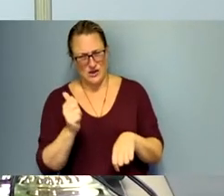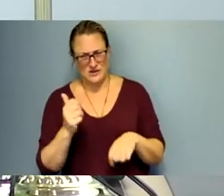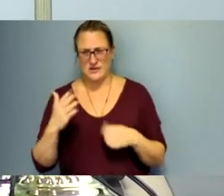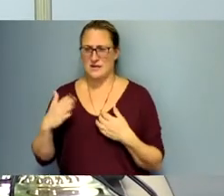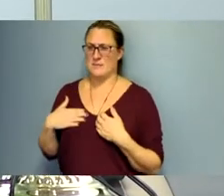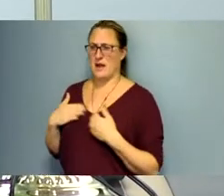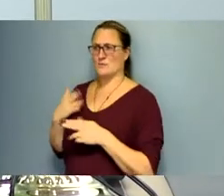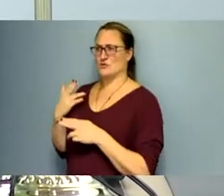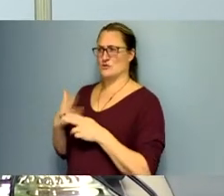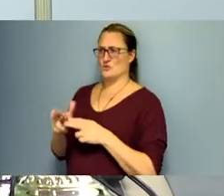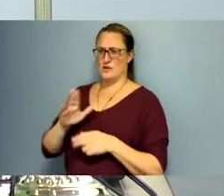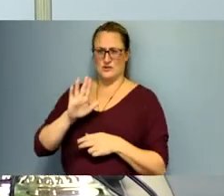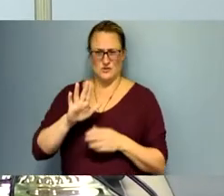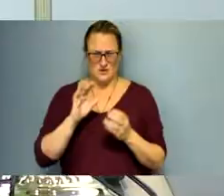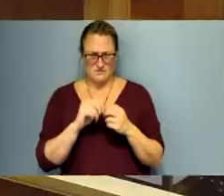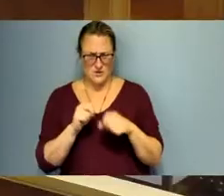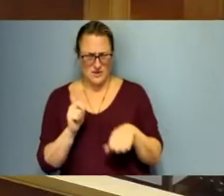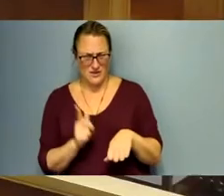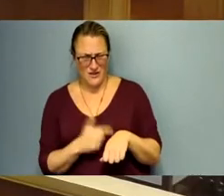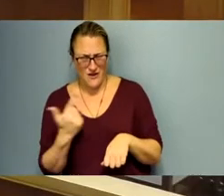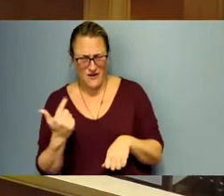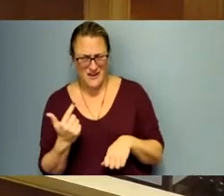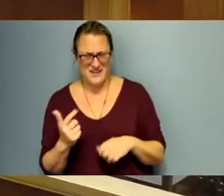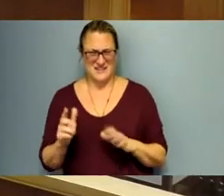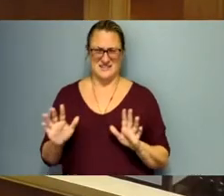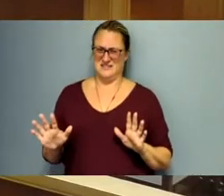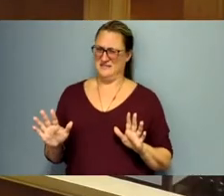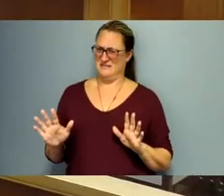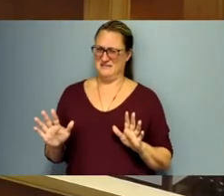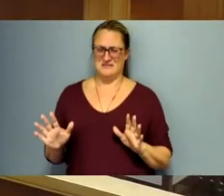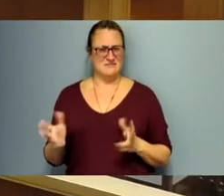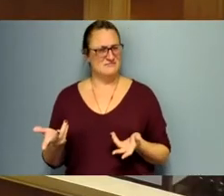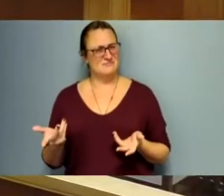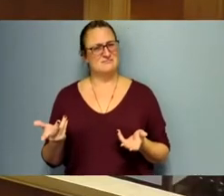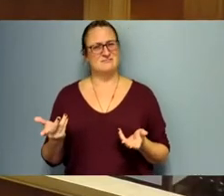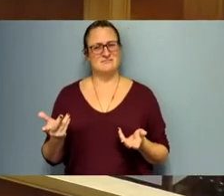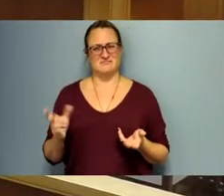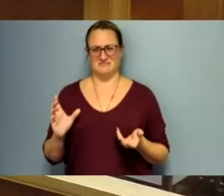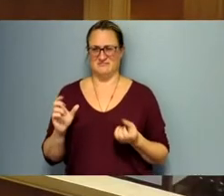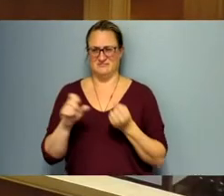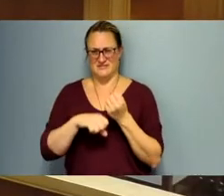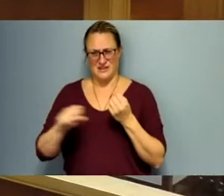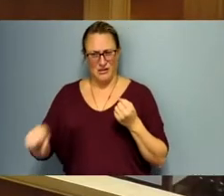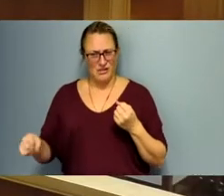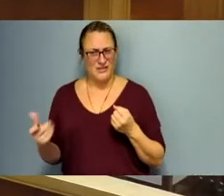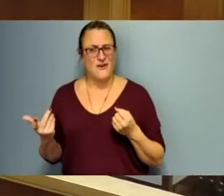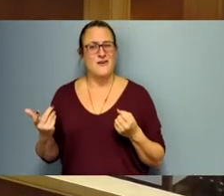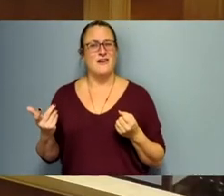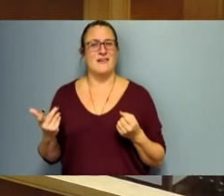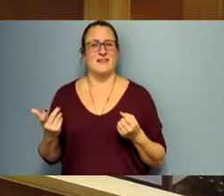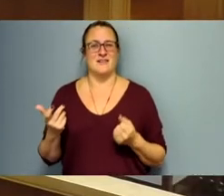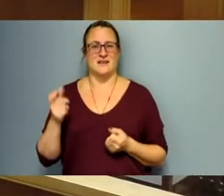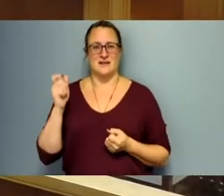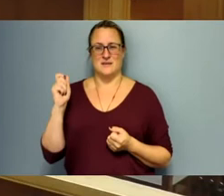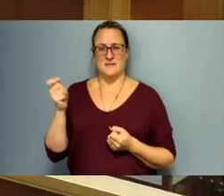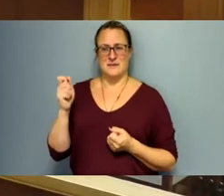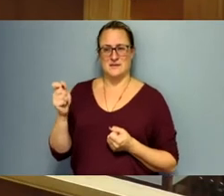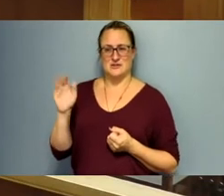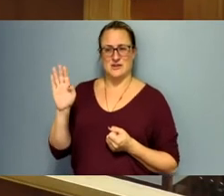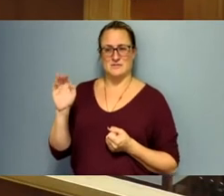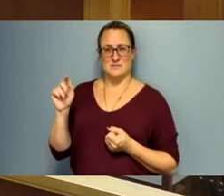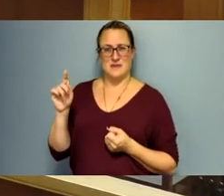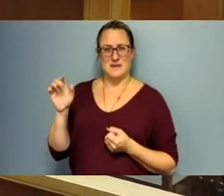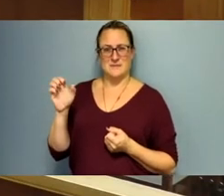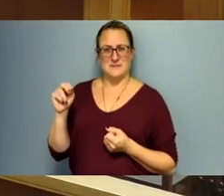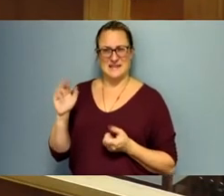i think uh we said that to each other afterwards at some point adoring us and i don't know what what you know judge bateman where he found this but it seems like an